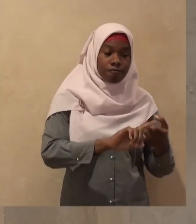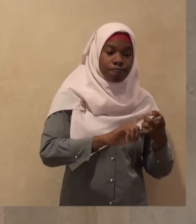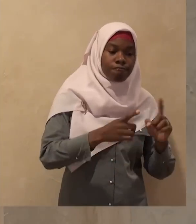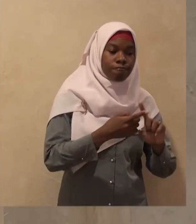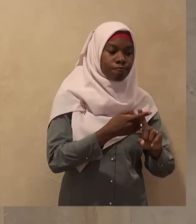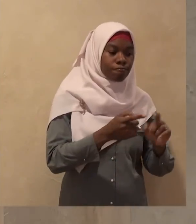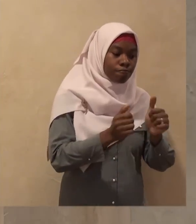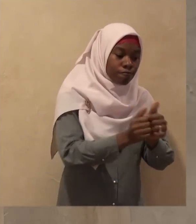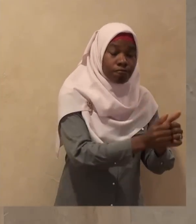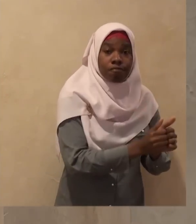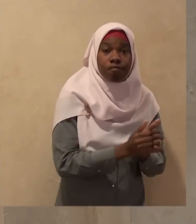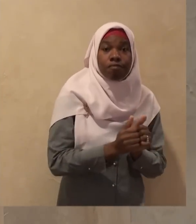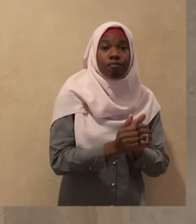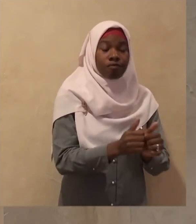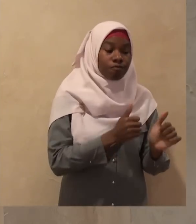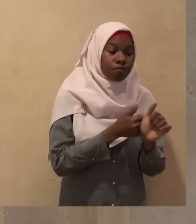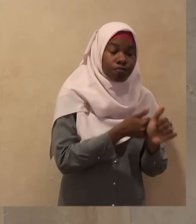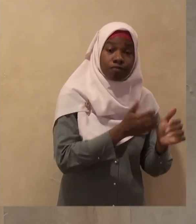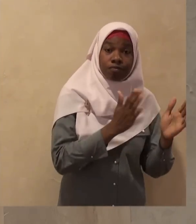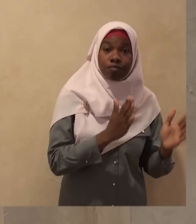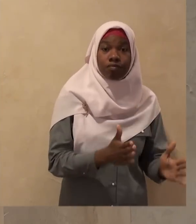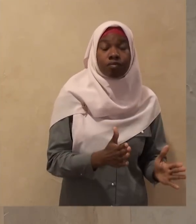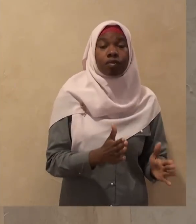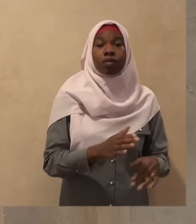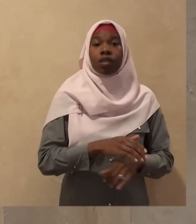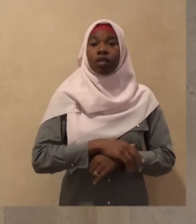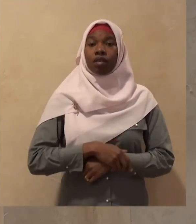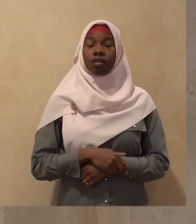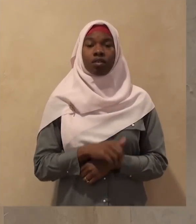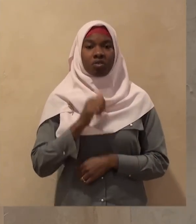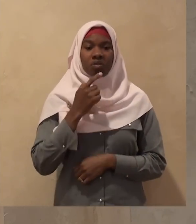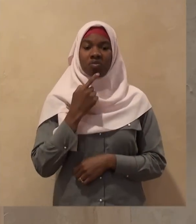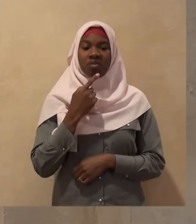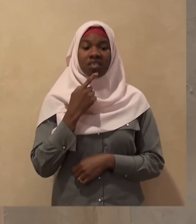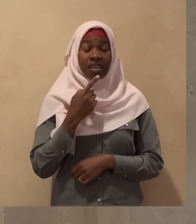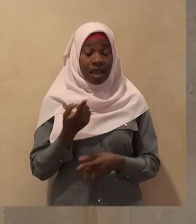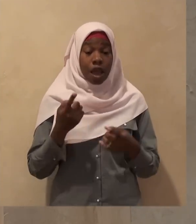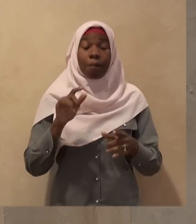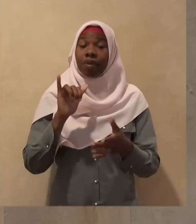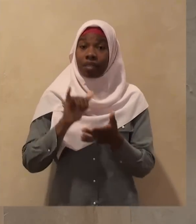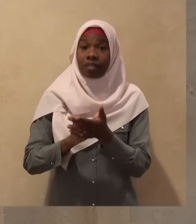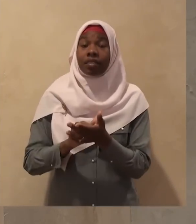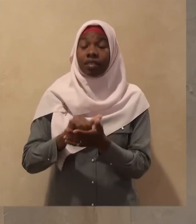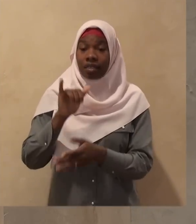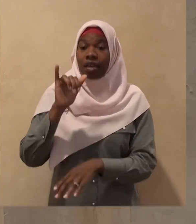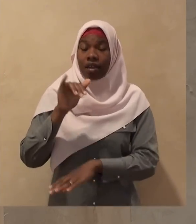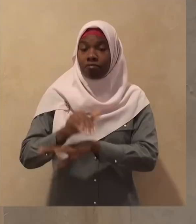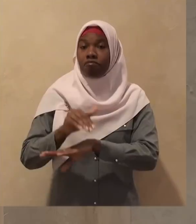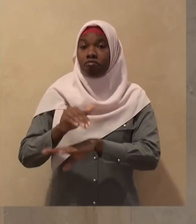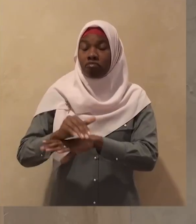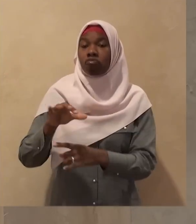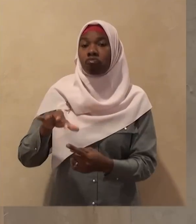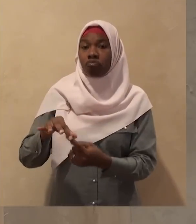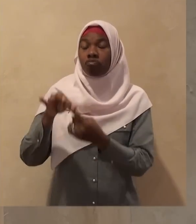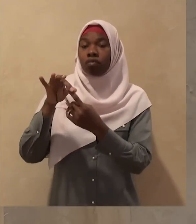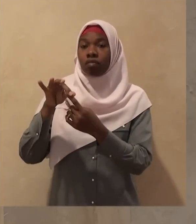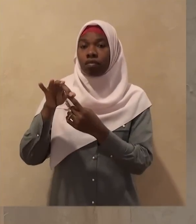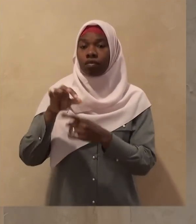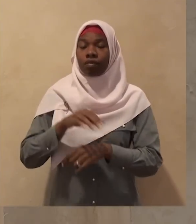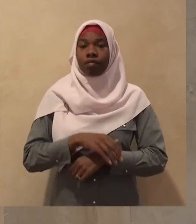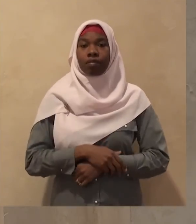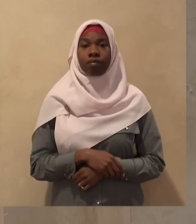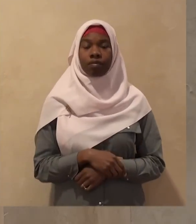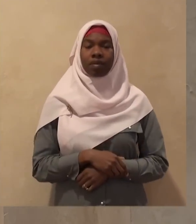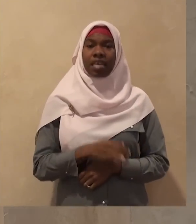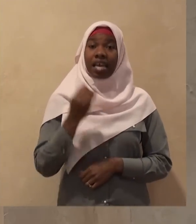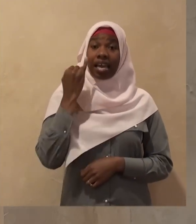part of Sharia the Rasul of Allah would have told his ummah about it the Rasul